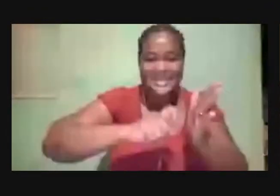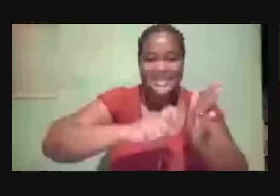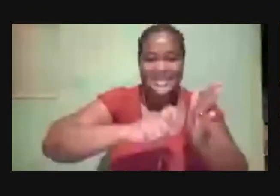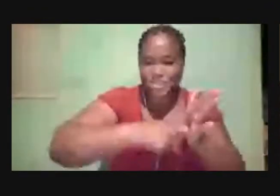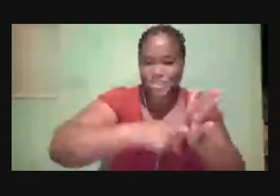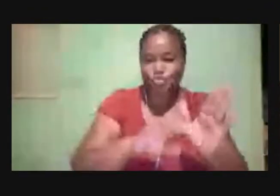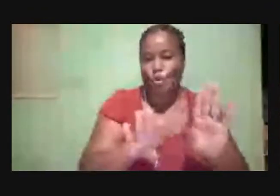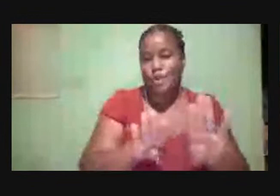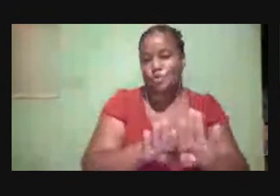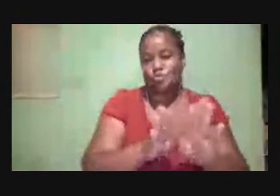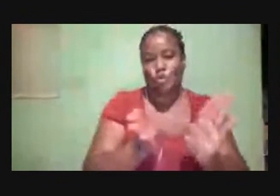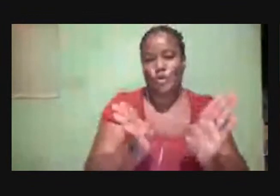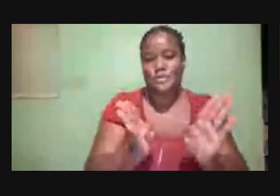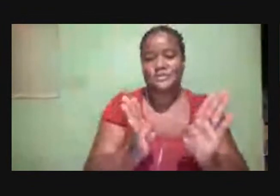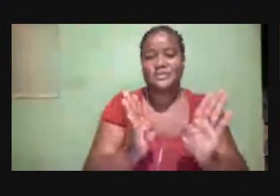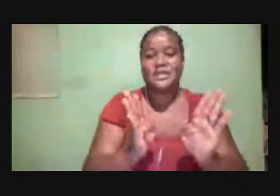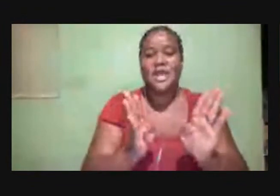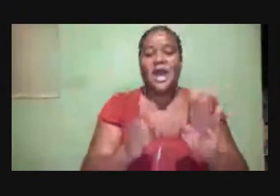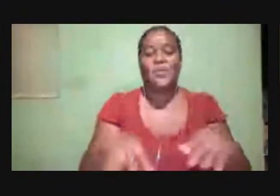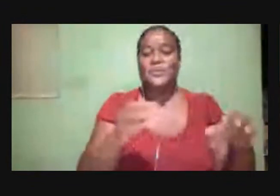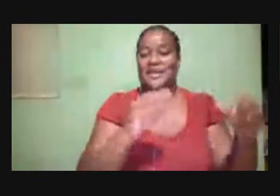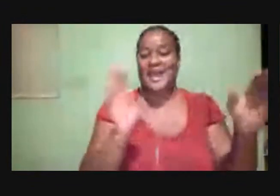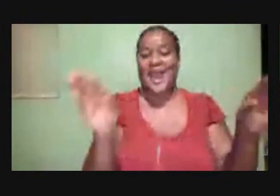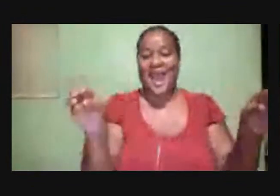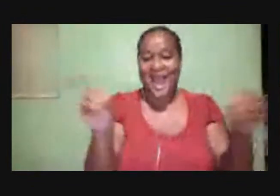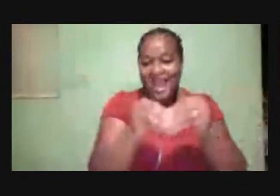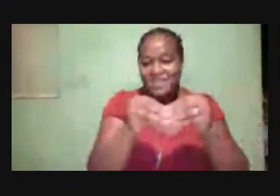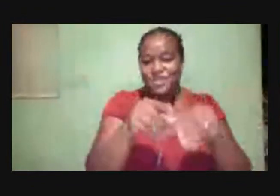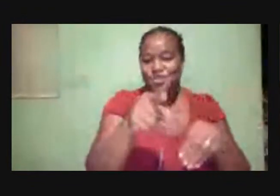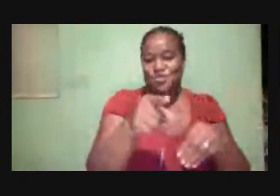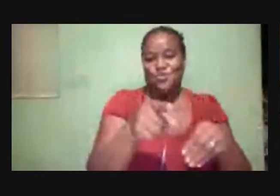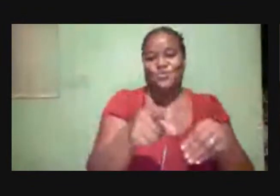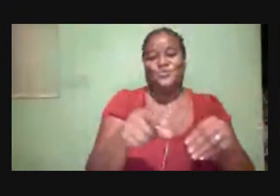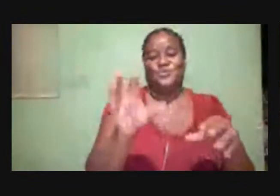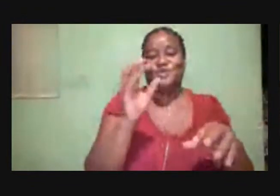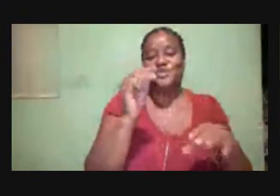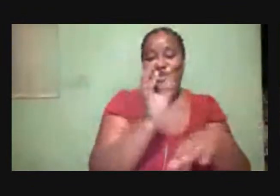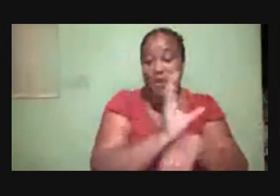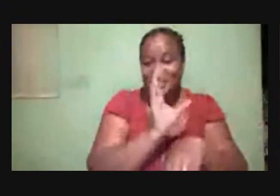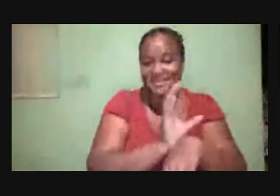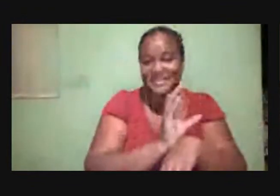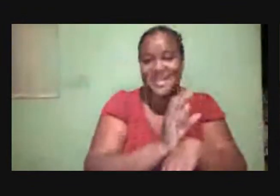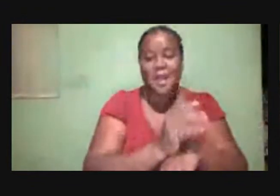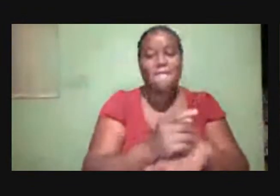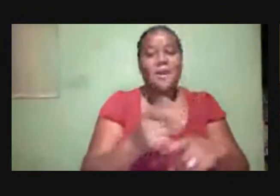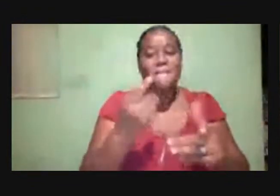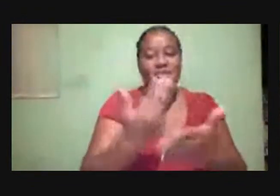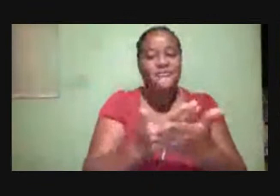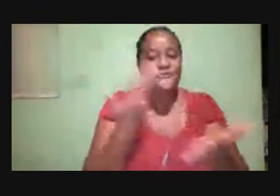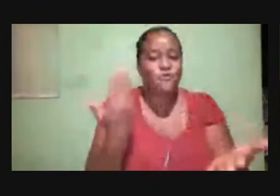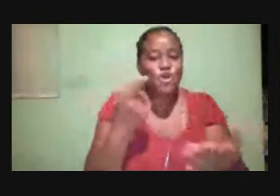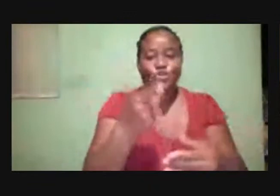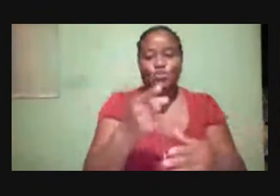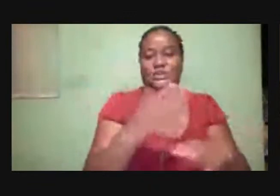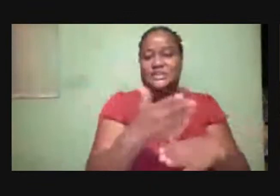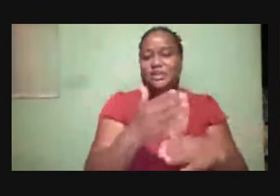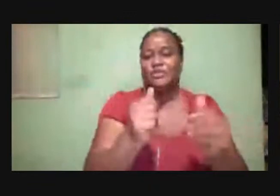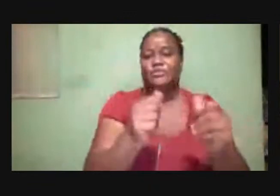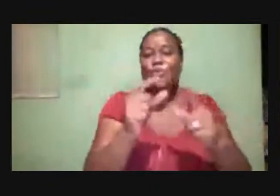we will add your membership shortly. But just before you share the word with us, another special word,